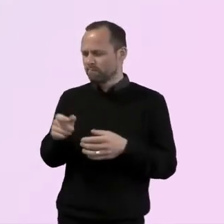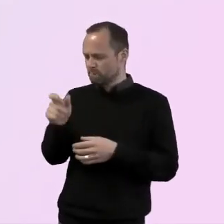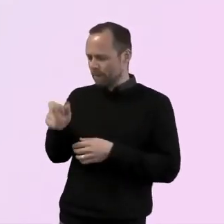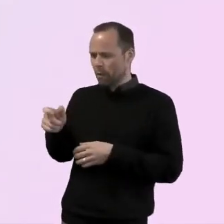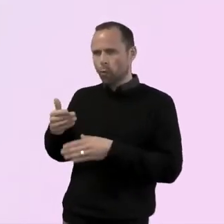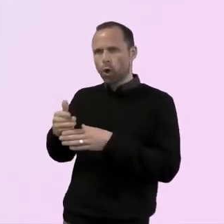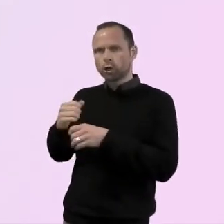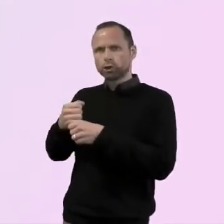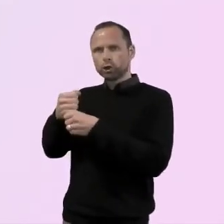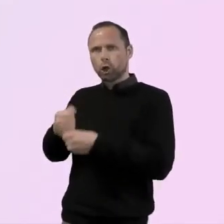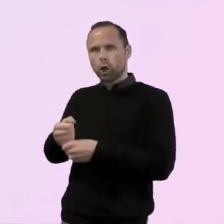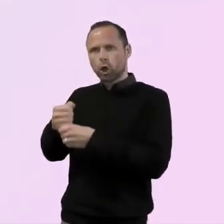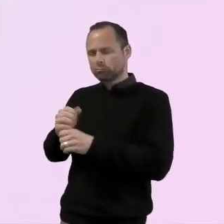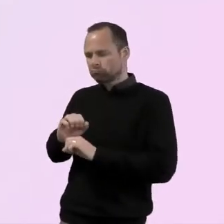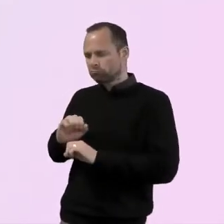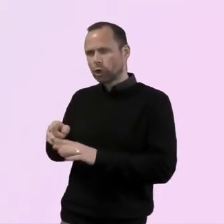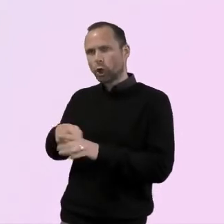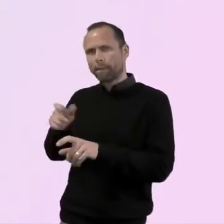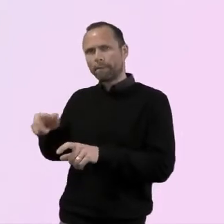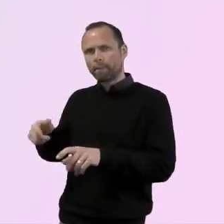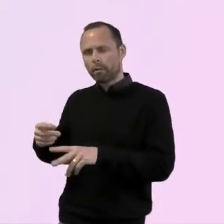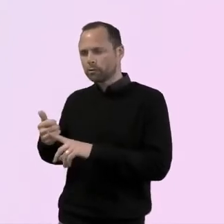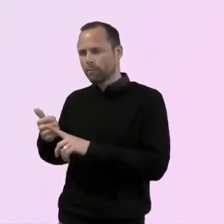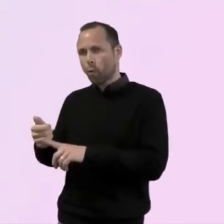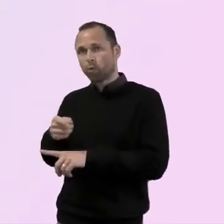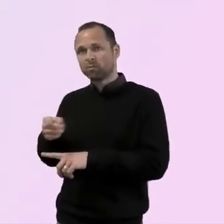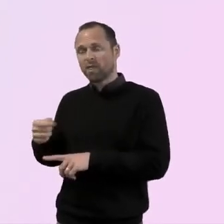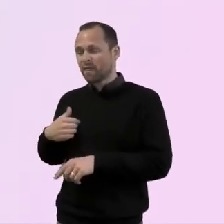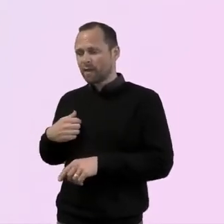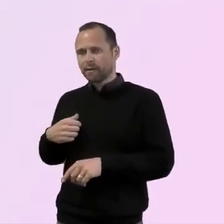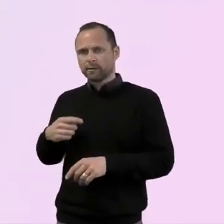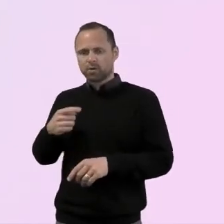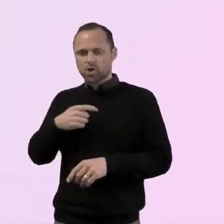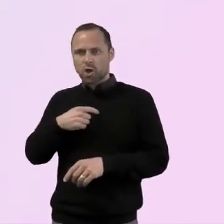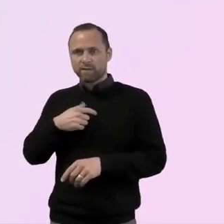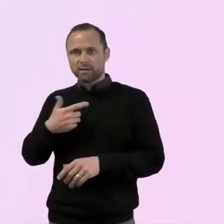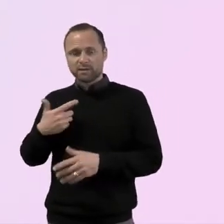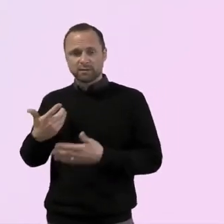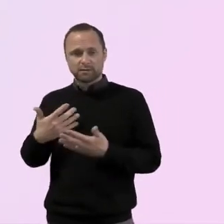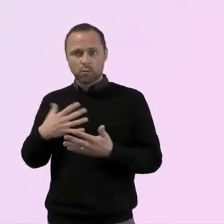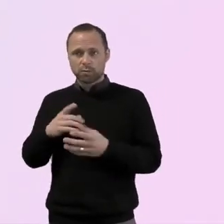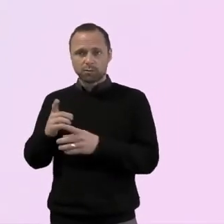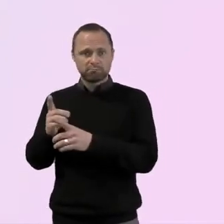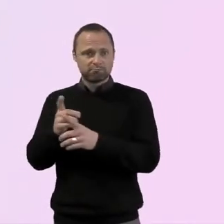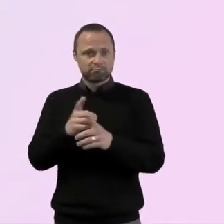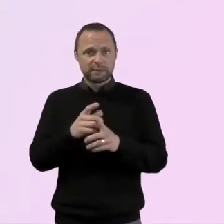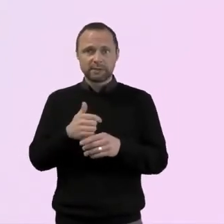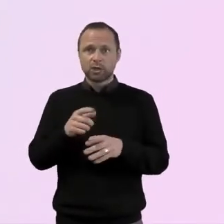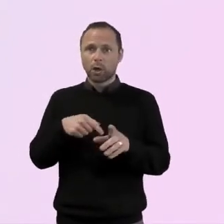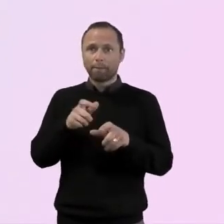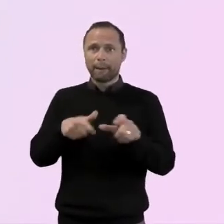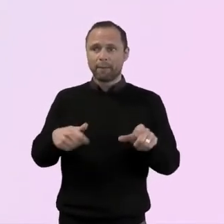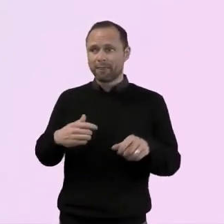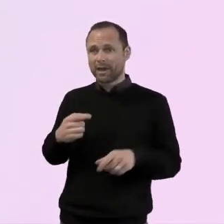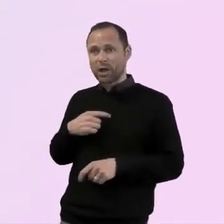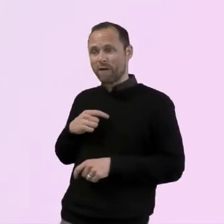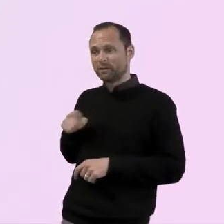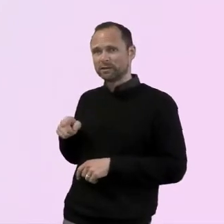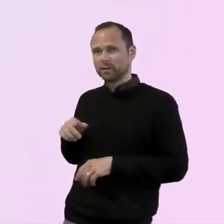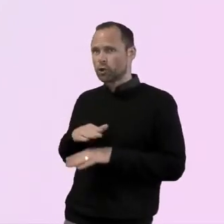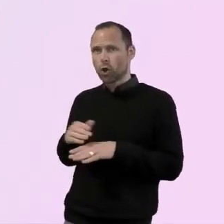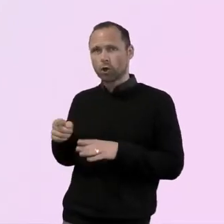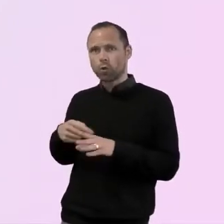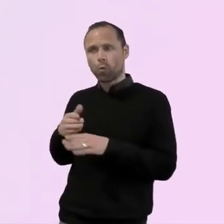um, doing great work with young people or meeting with young people, have you got people in your congregation who are really excellent